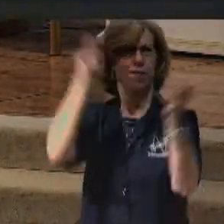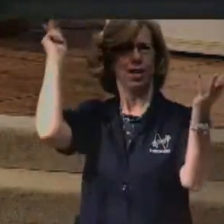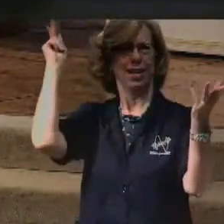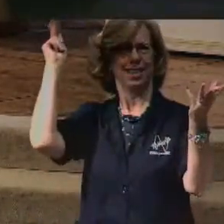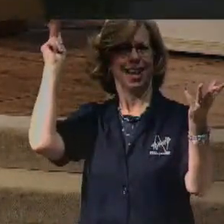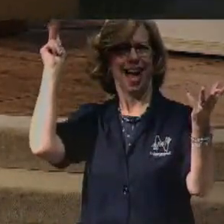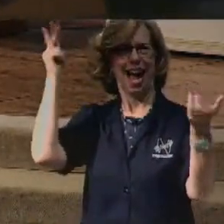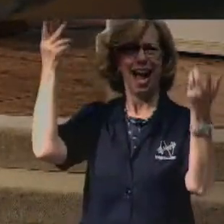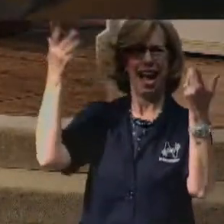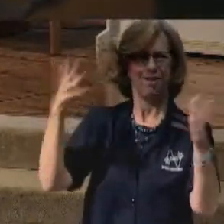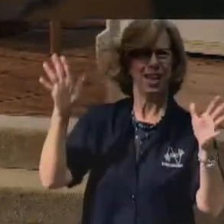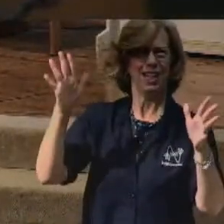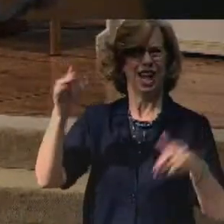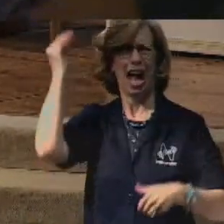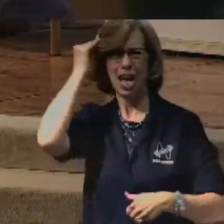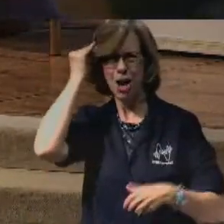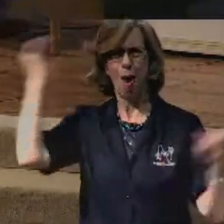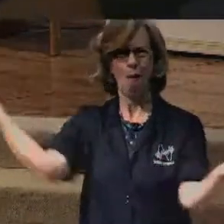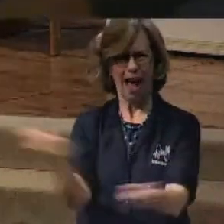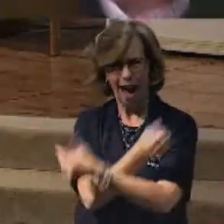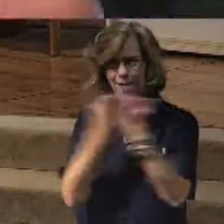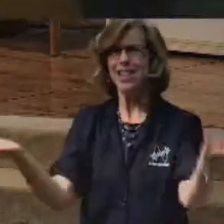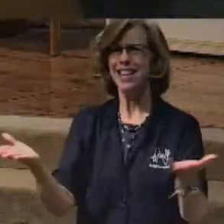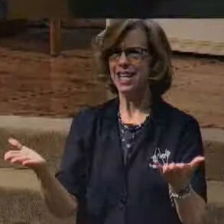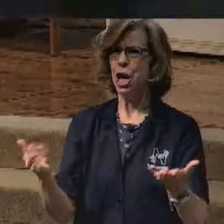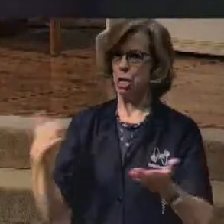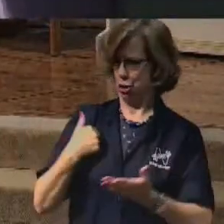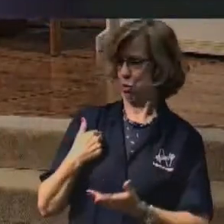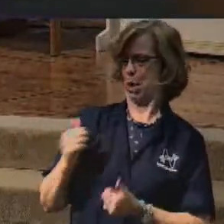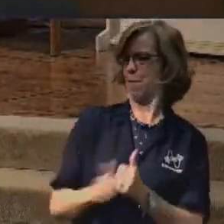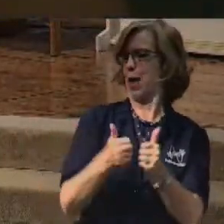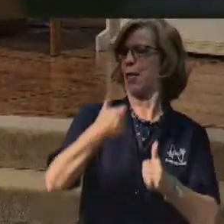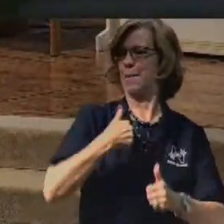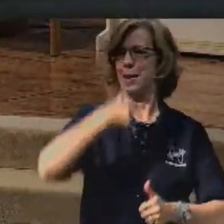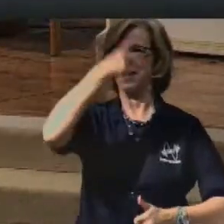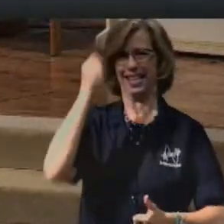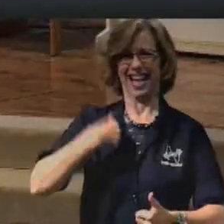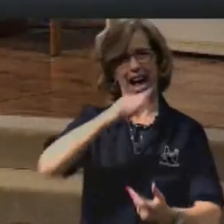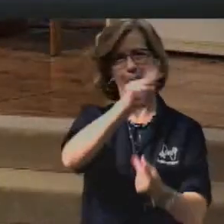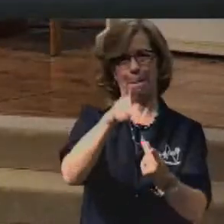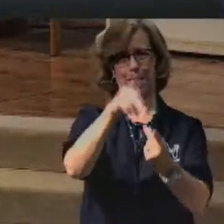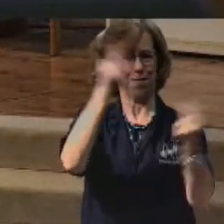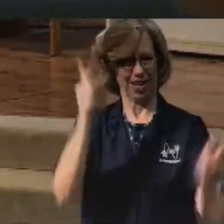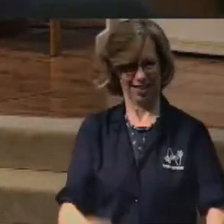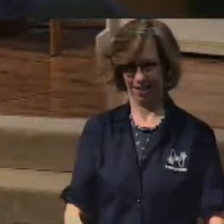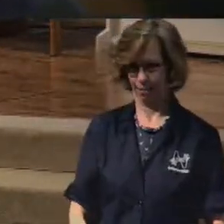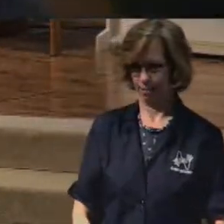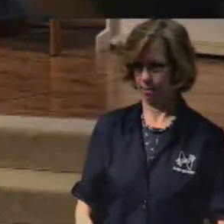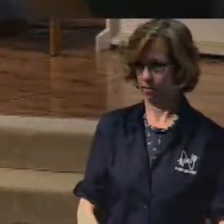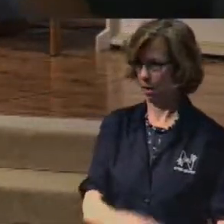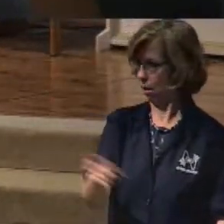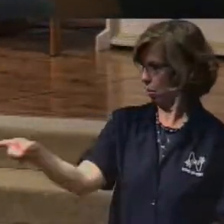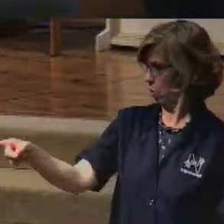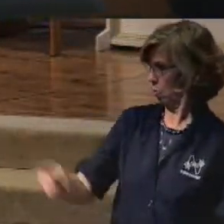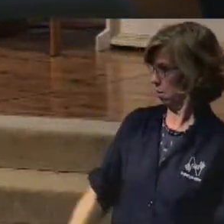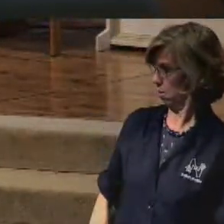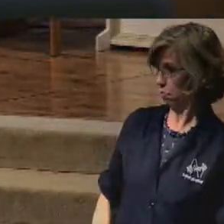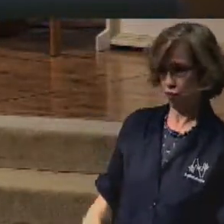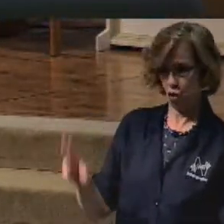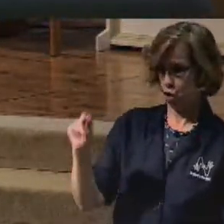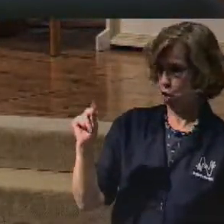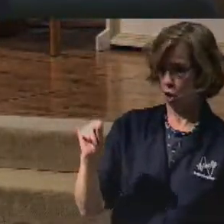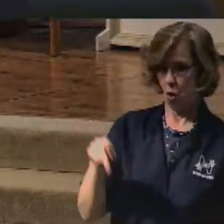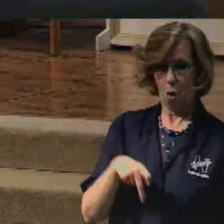I've got it all figured out. You can follow me because I'm perfect. The Apostle Paul said, I have not